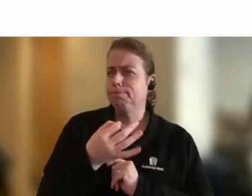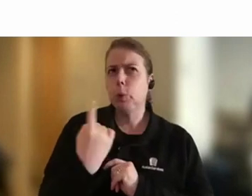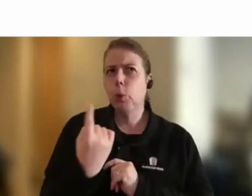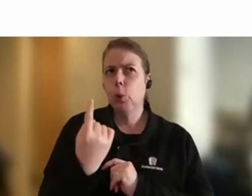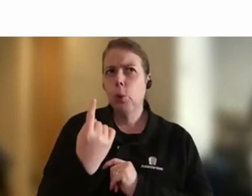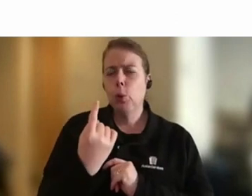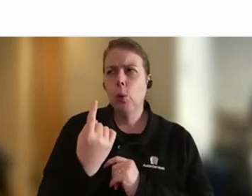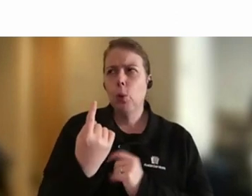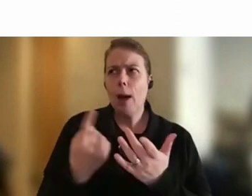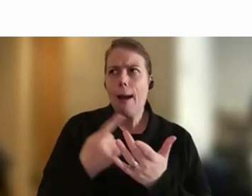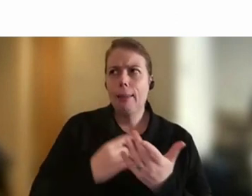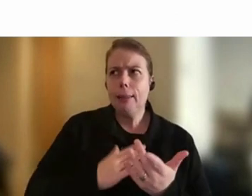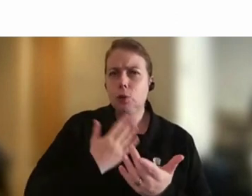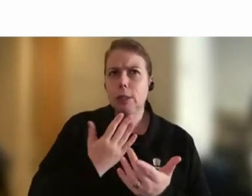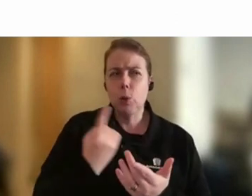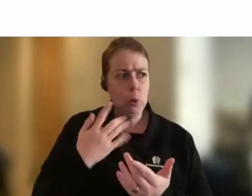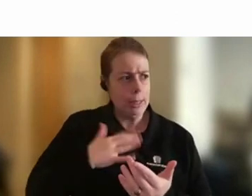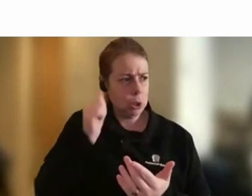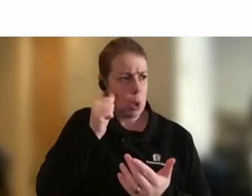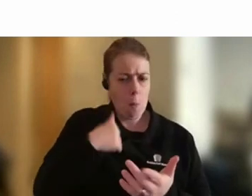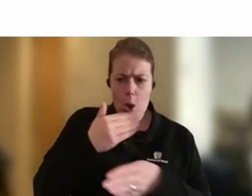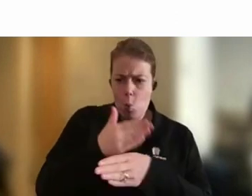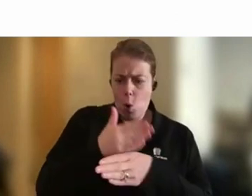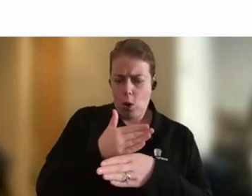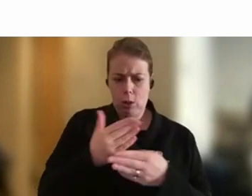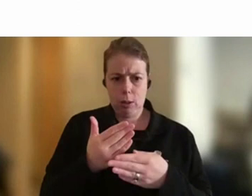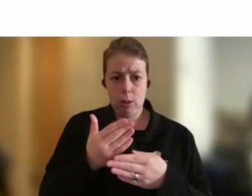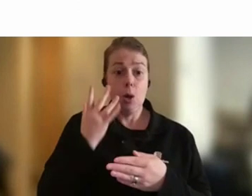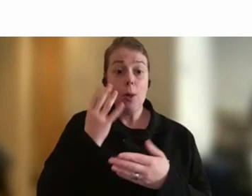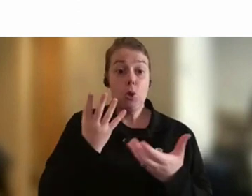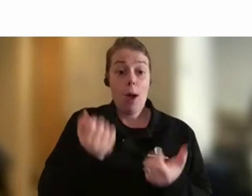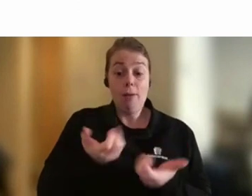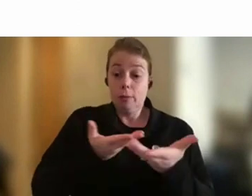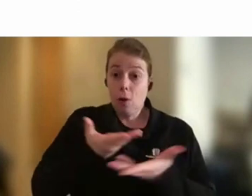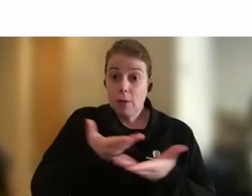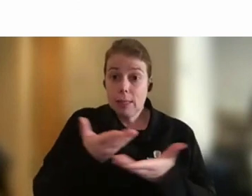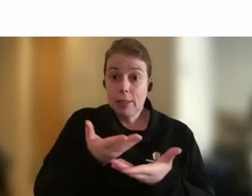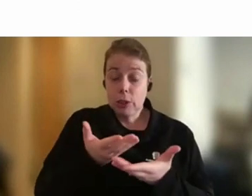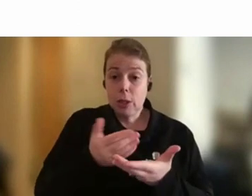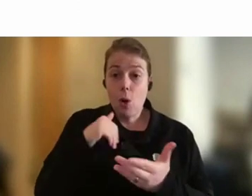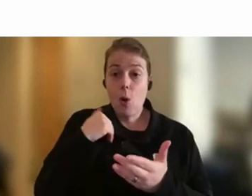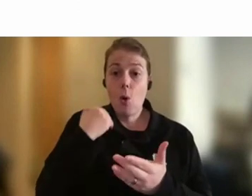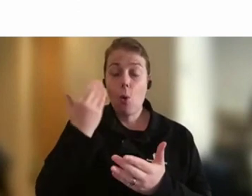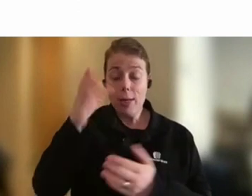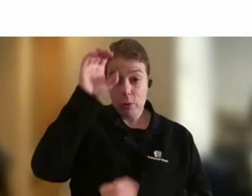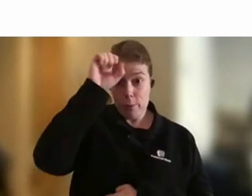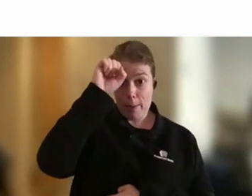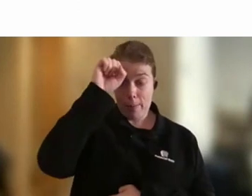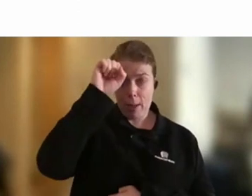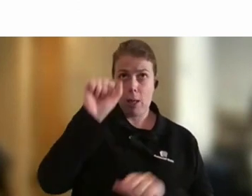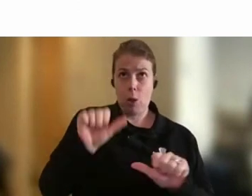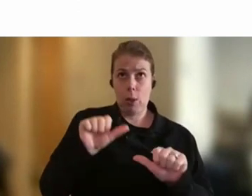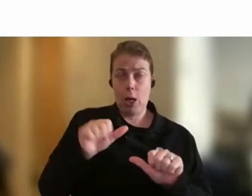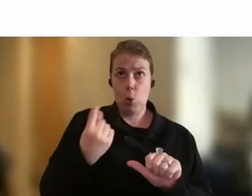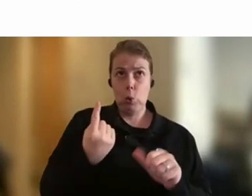know about what I'm working on? And as you have those conversations, always keep coming back and grounding yourself on, well, actually, who is the accountable